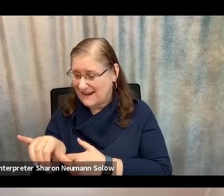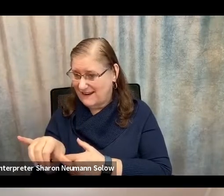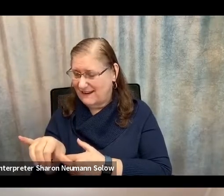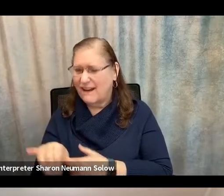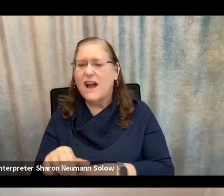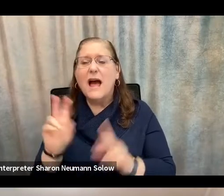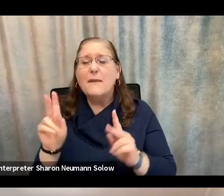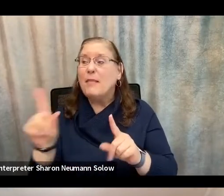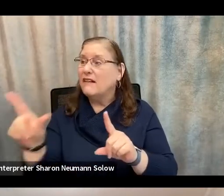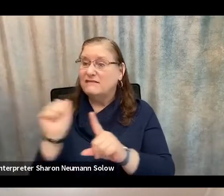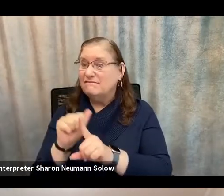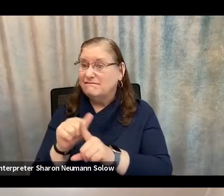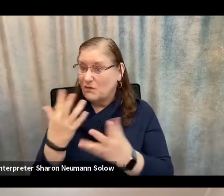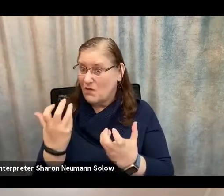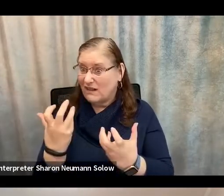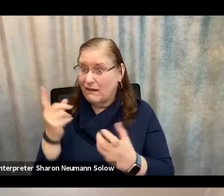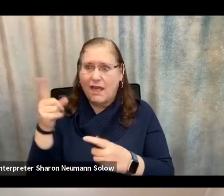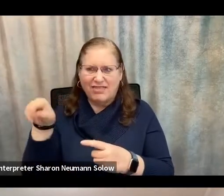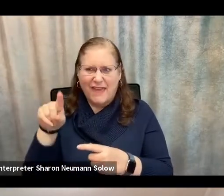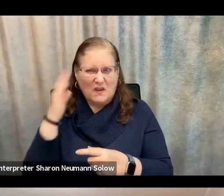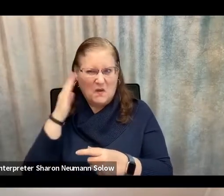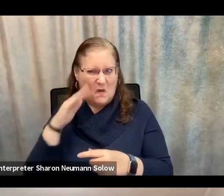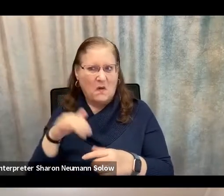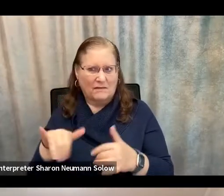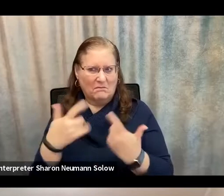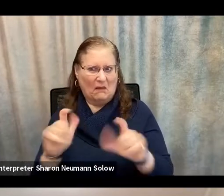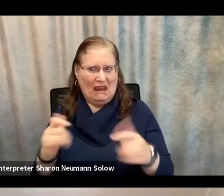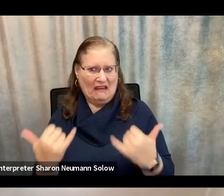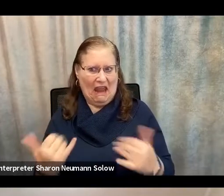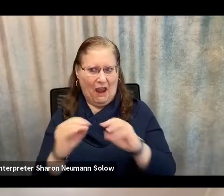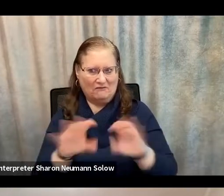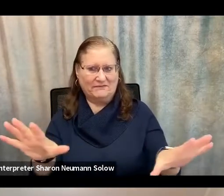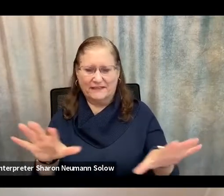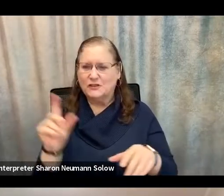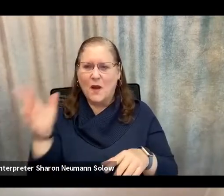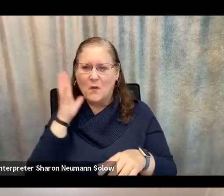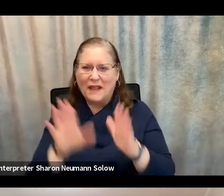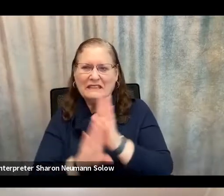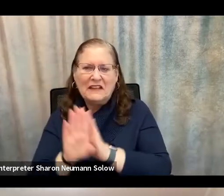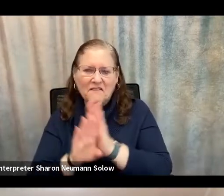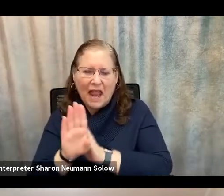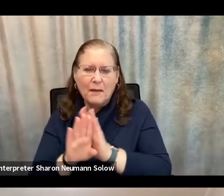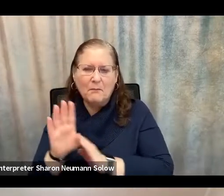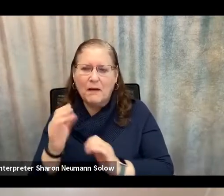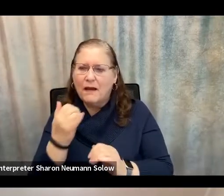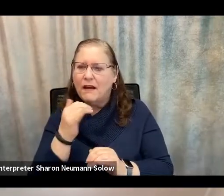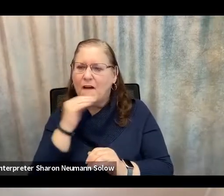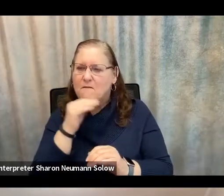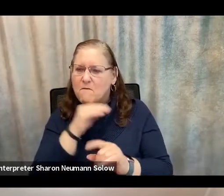is big in the news right now. And they are going to be developing fraud schemes related to vaccine verification.